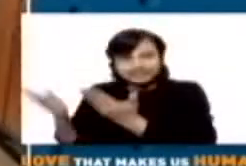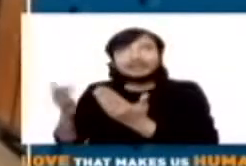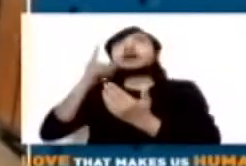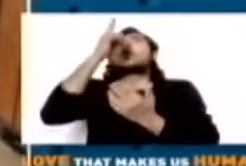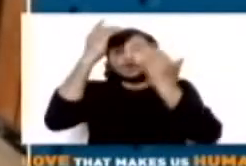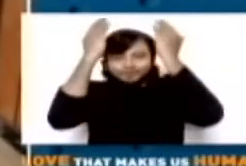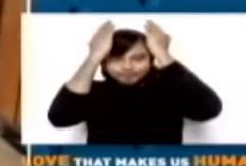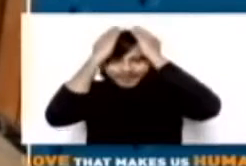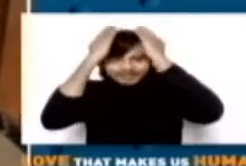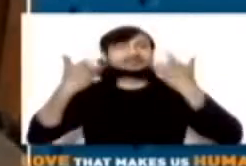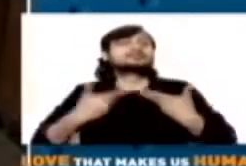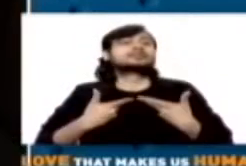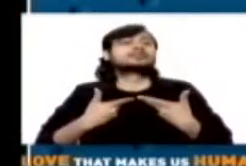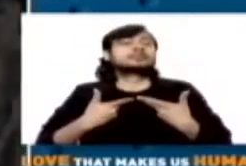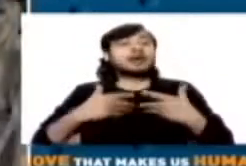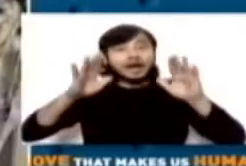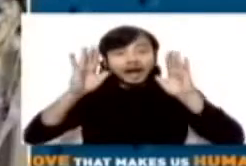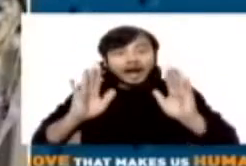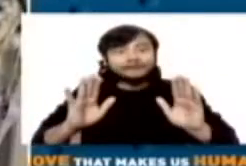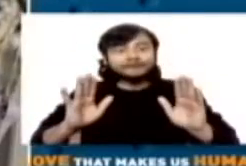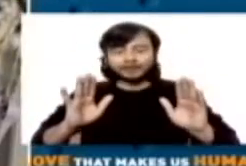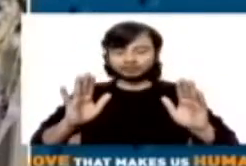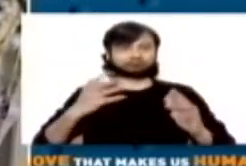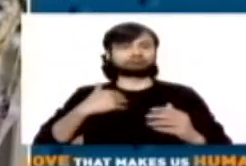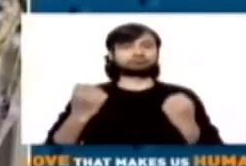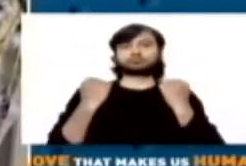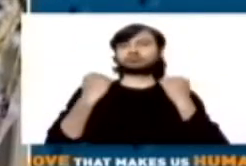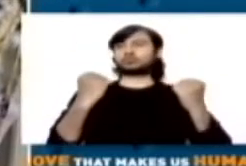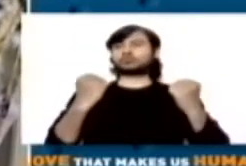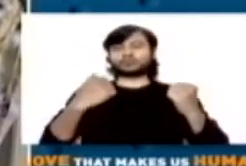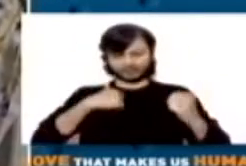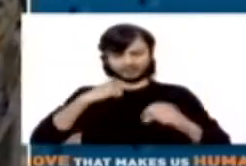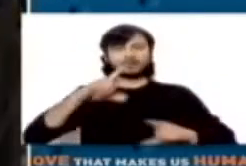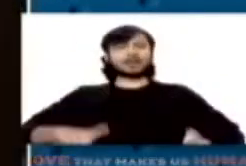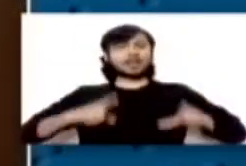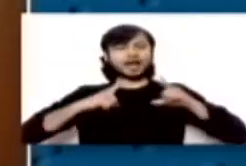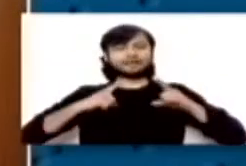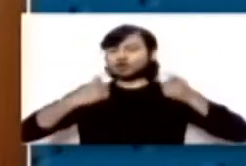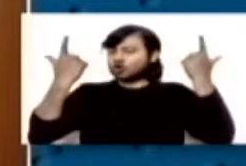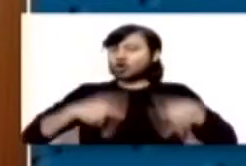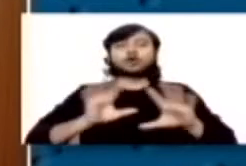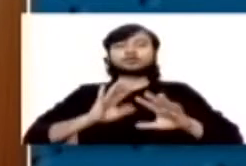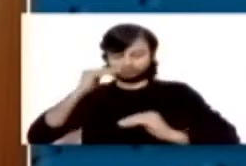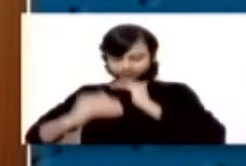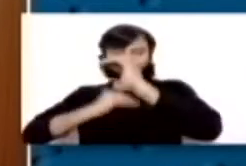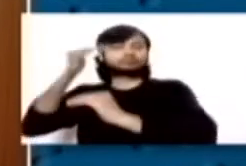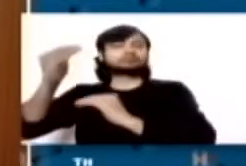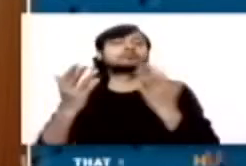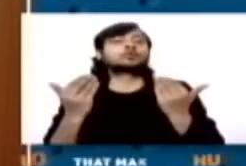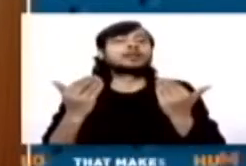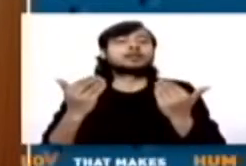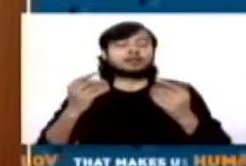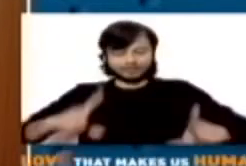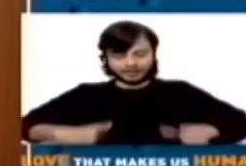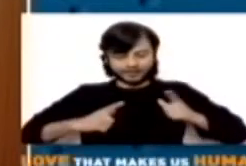of Almighty, you will gain in life and you will